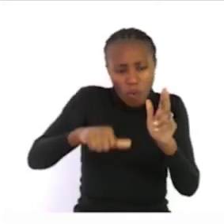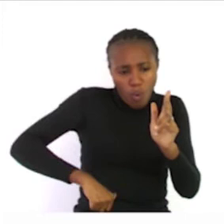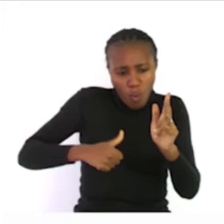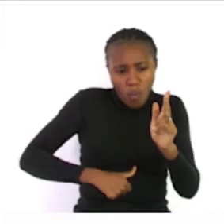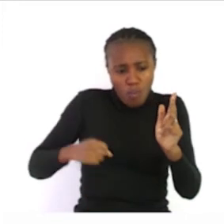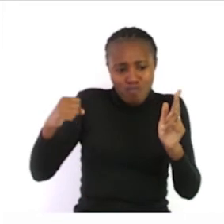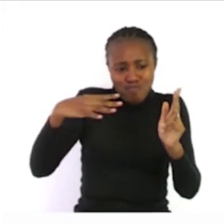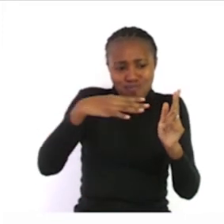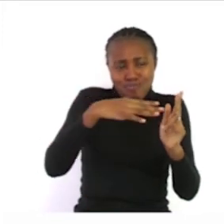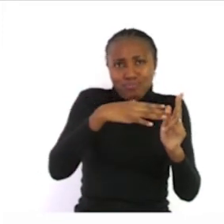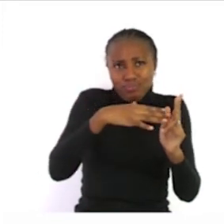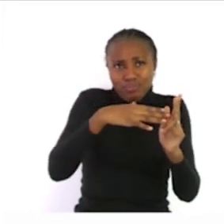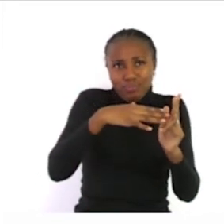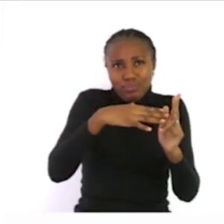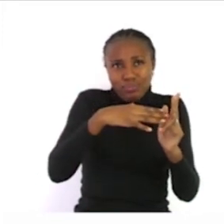diseases